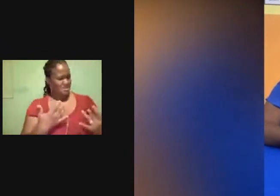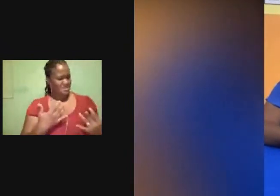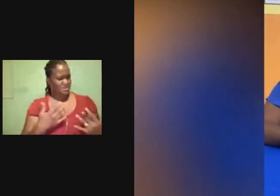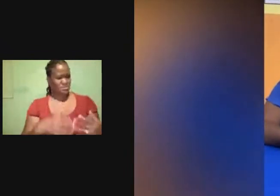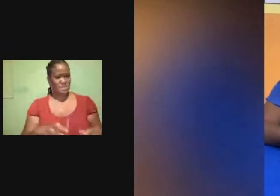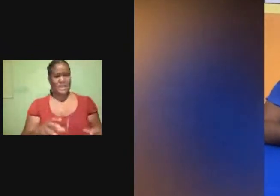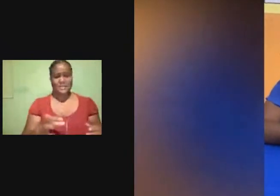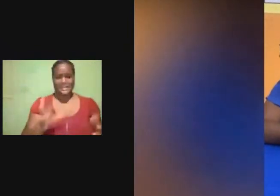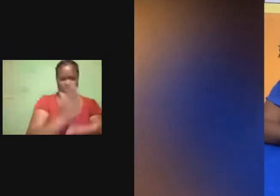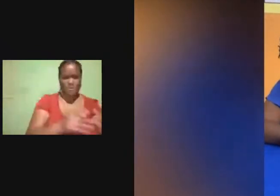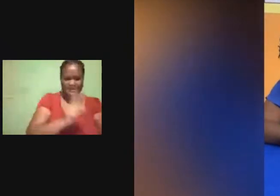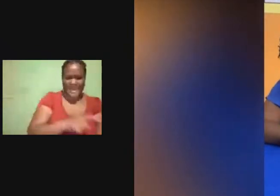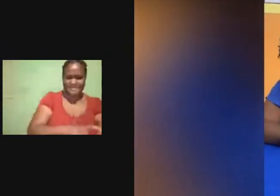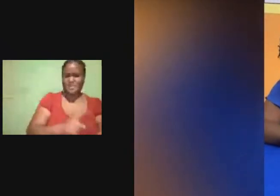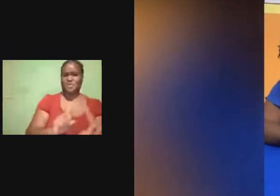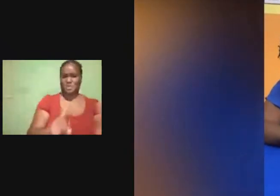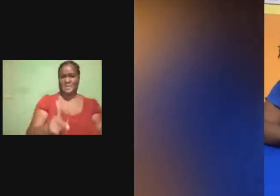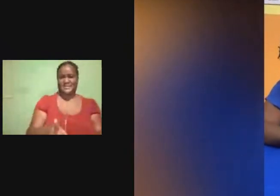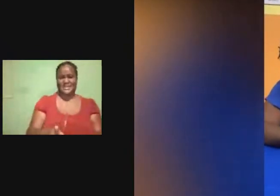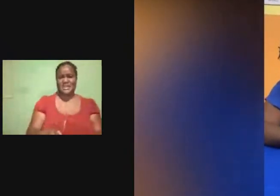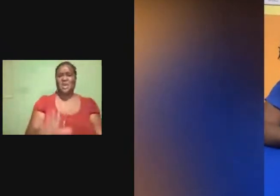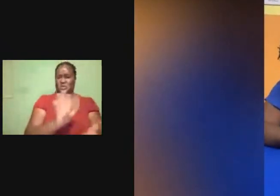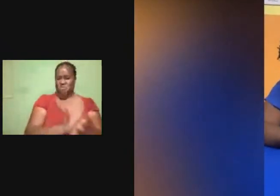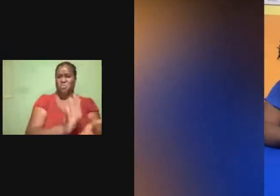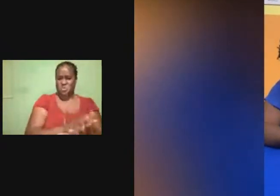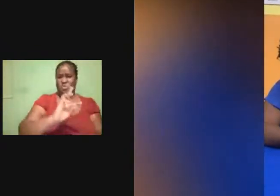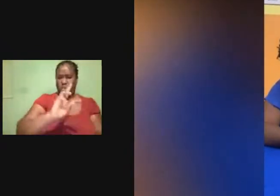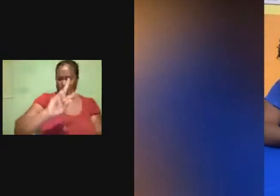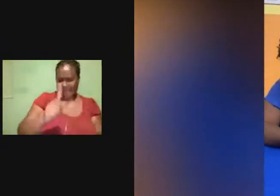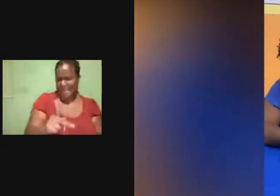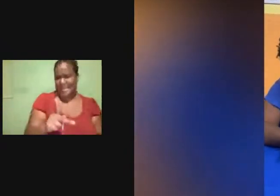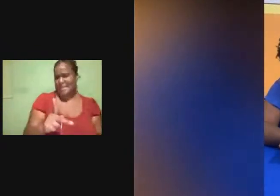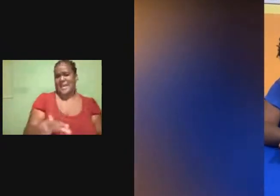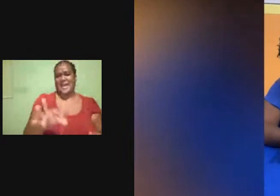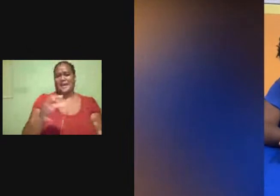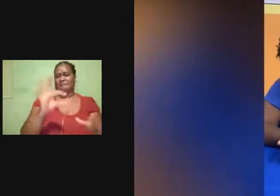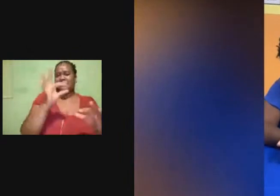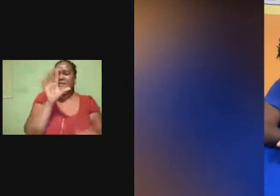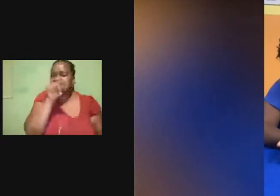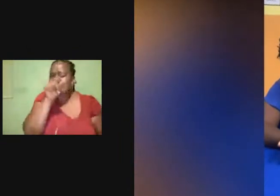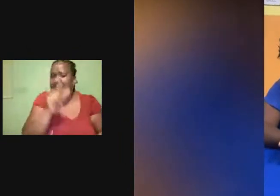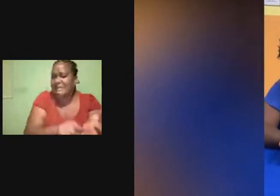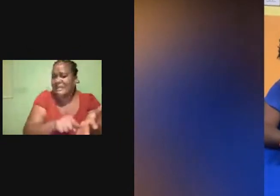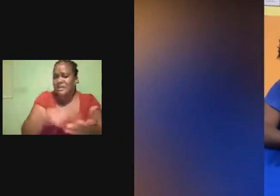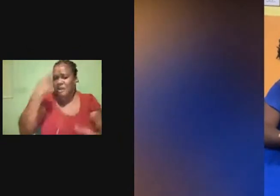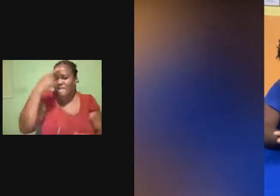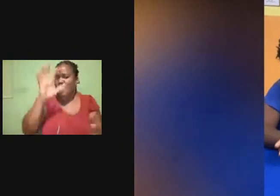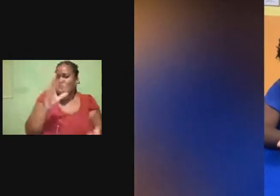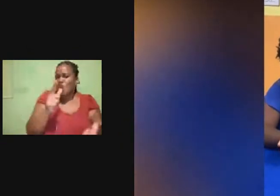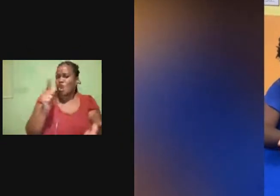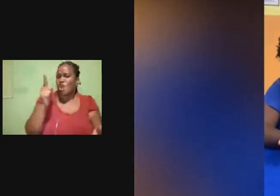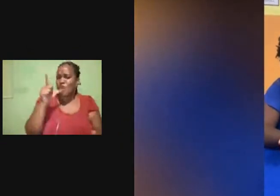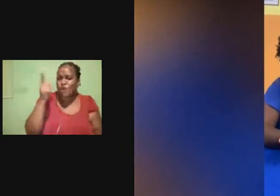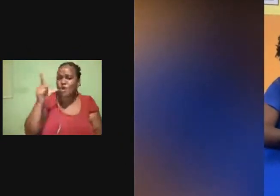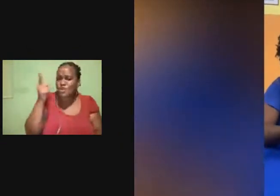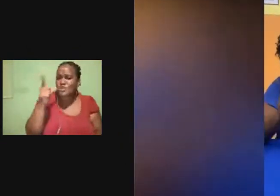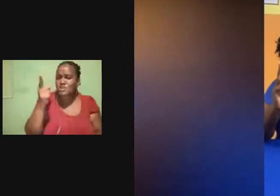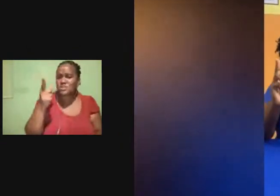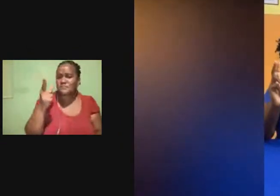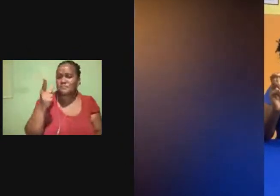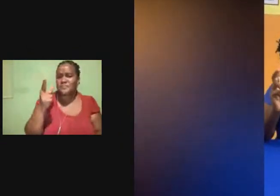had chicken for lunch. But I continued to talk with him as